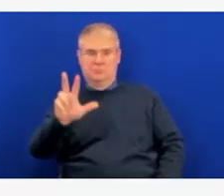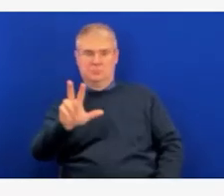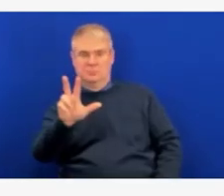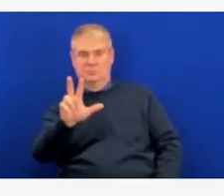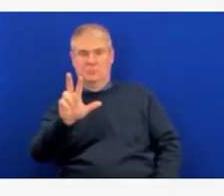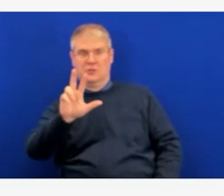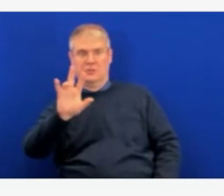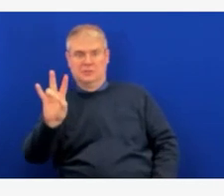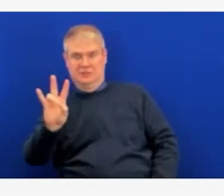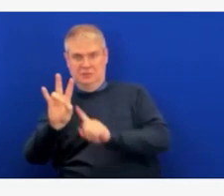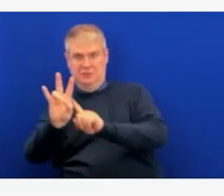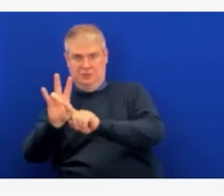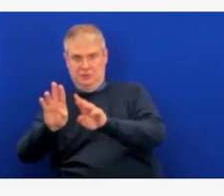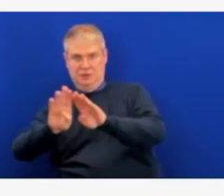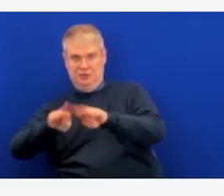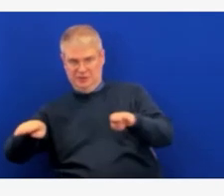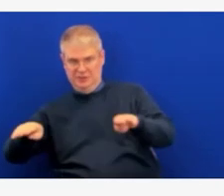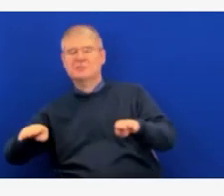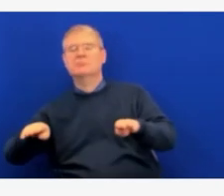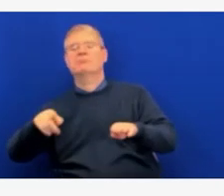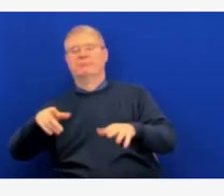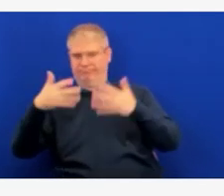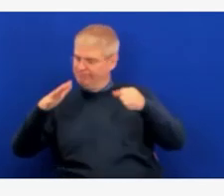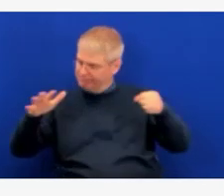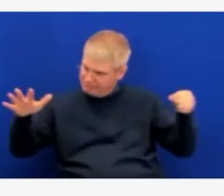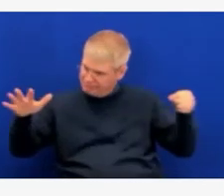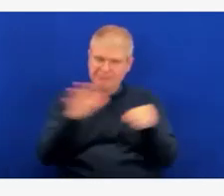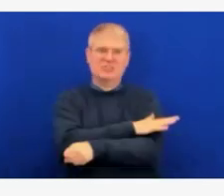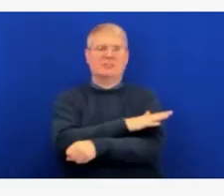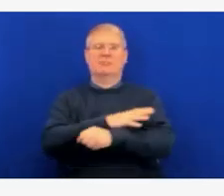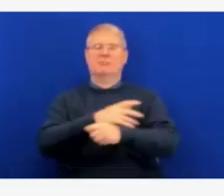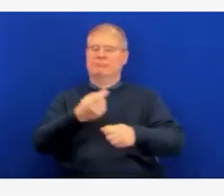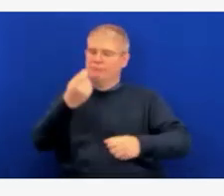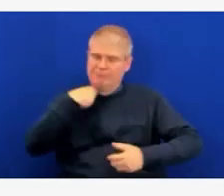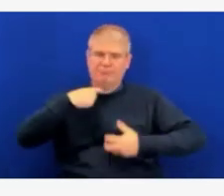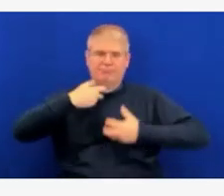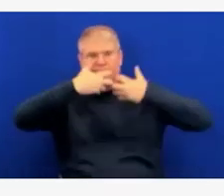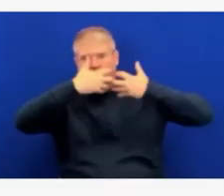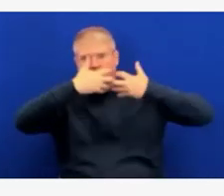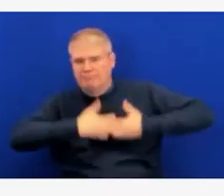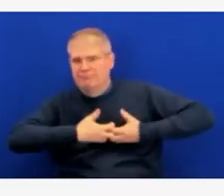cases are represented by the bars on the chart that you're looking at right now.